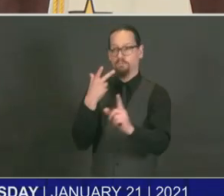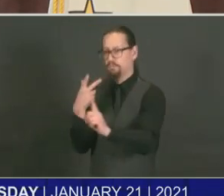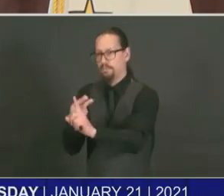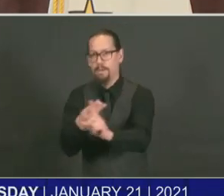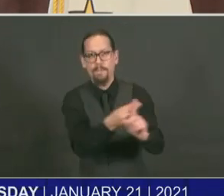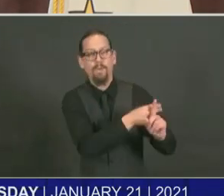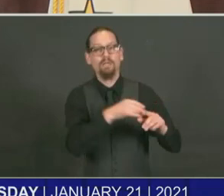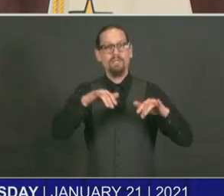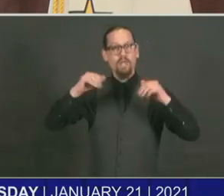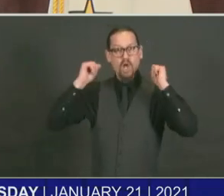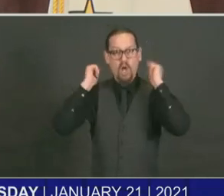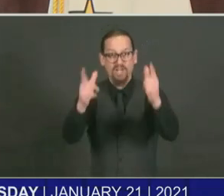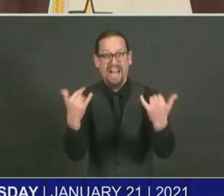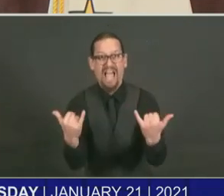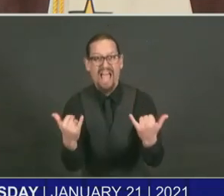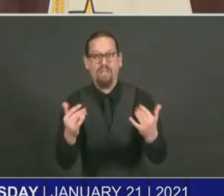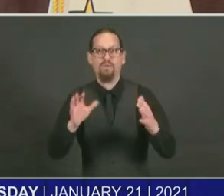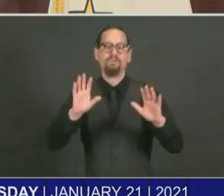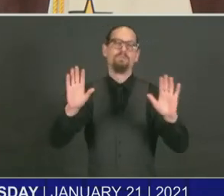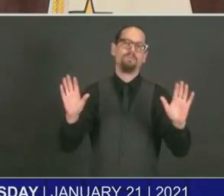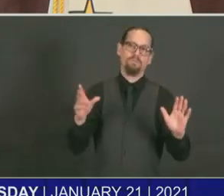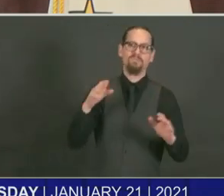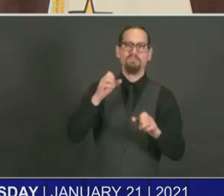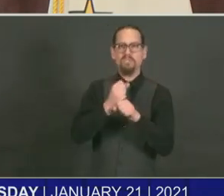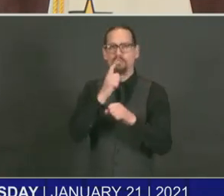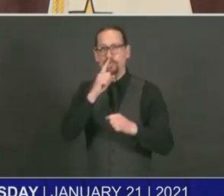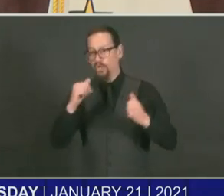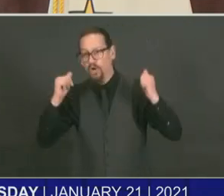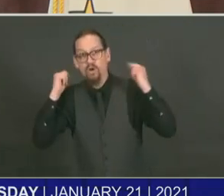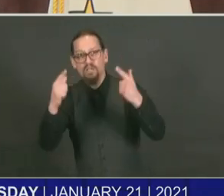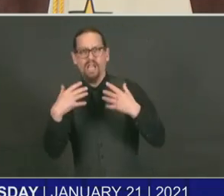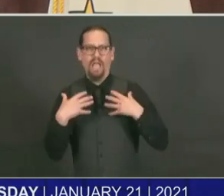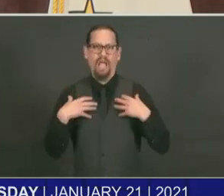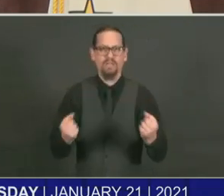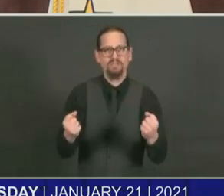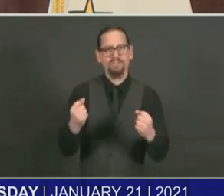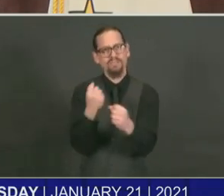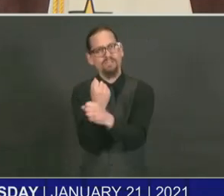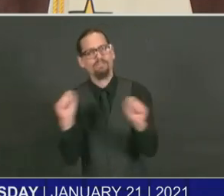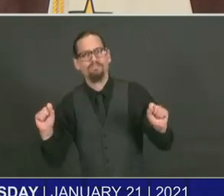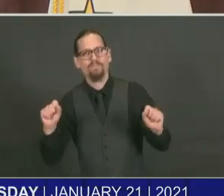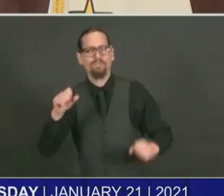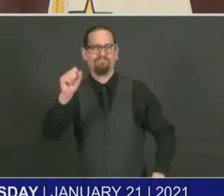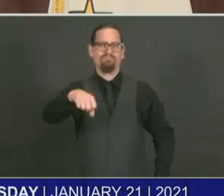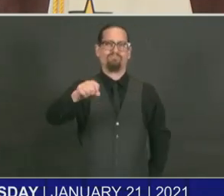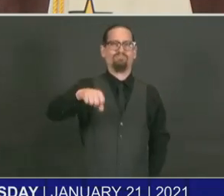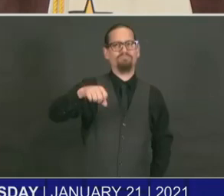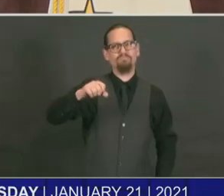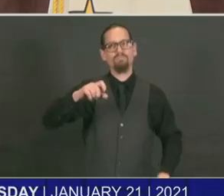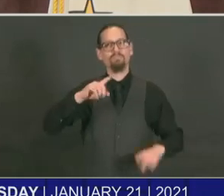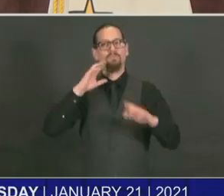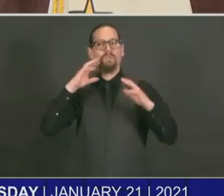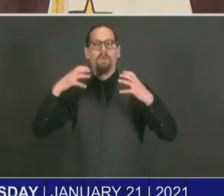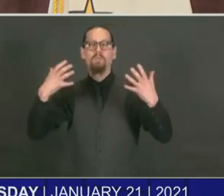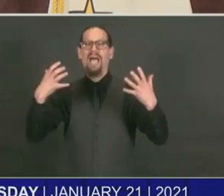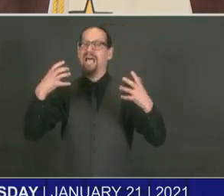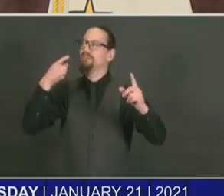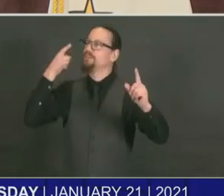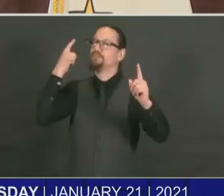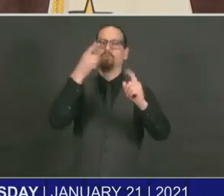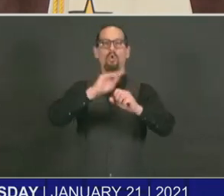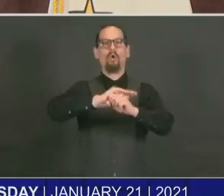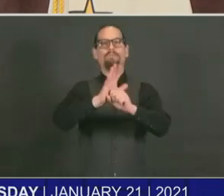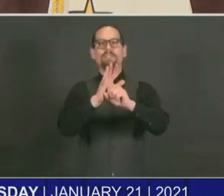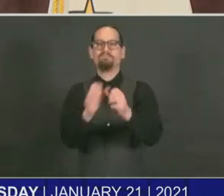and to keep our loved ones healthy and safe and to get COVID-19 behind us. We are getting